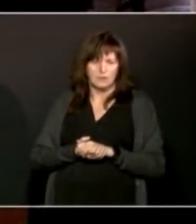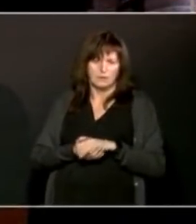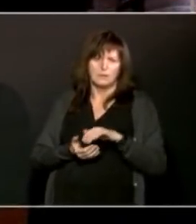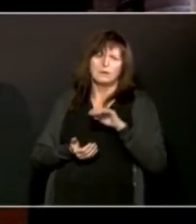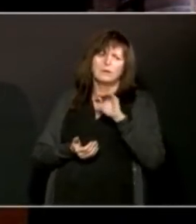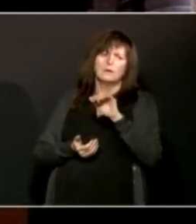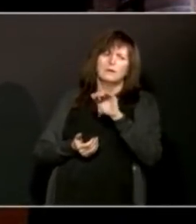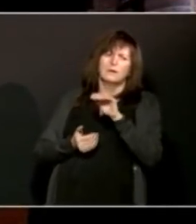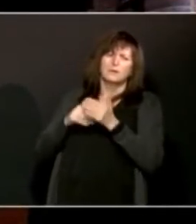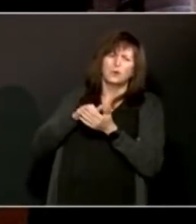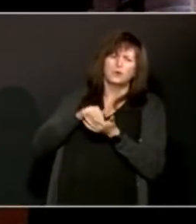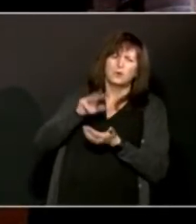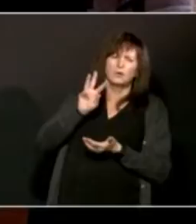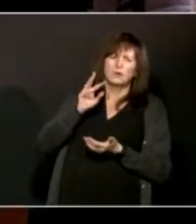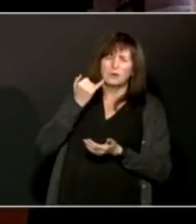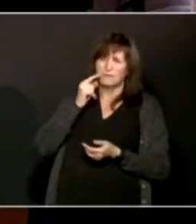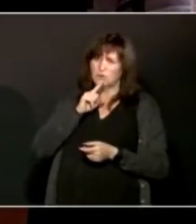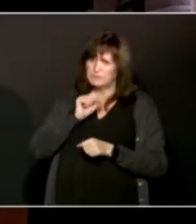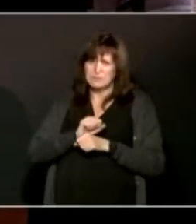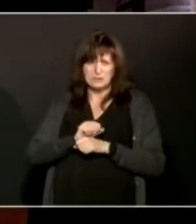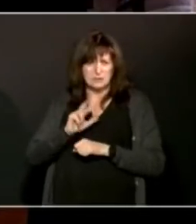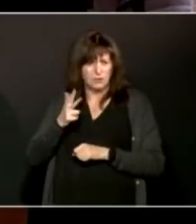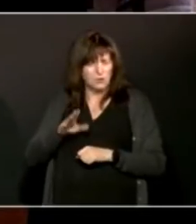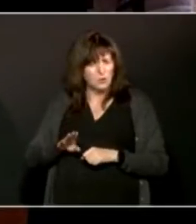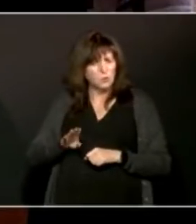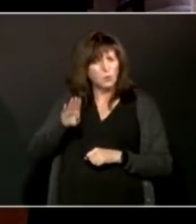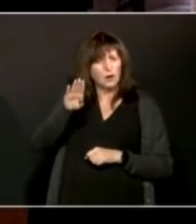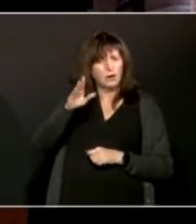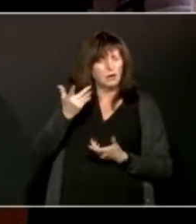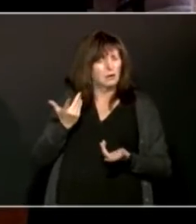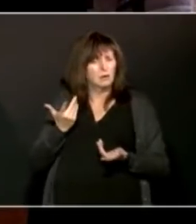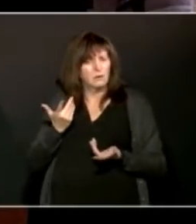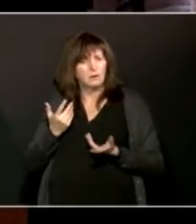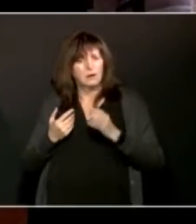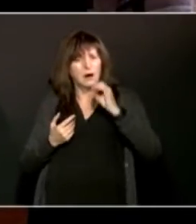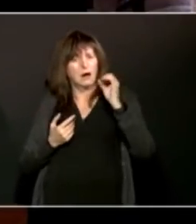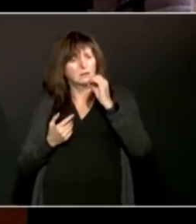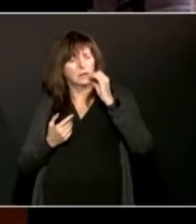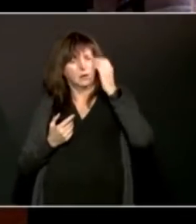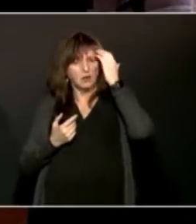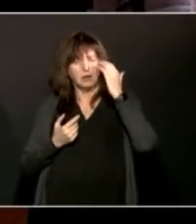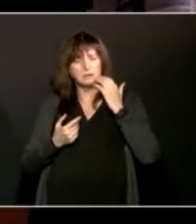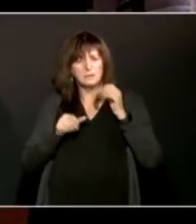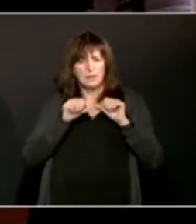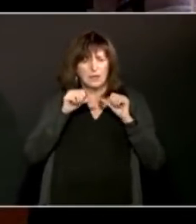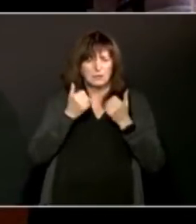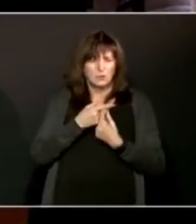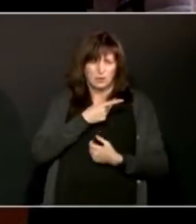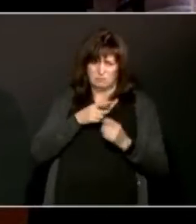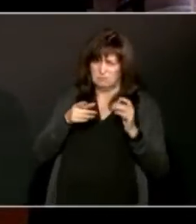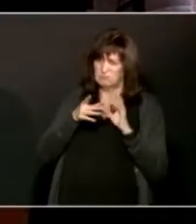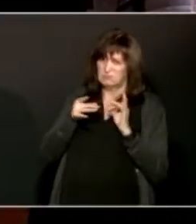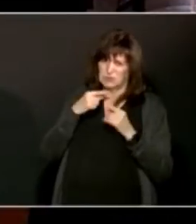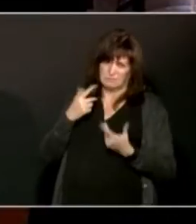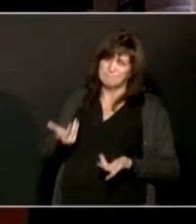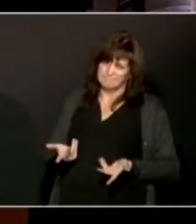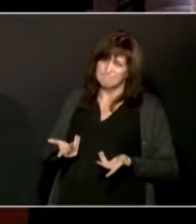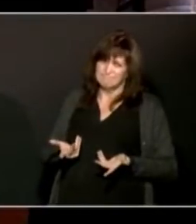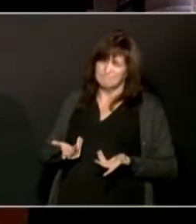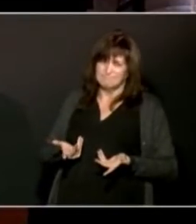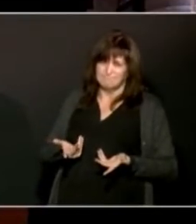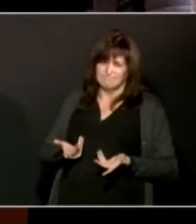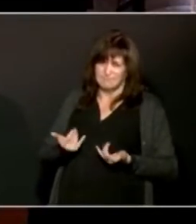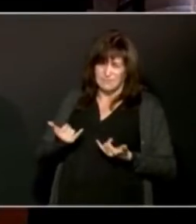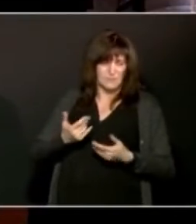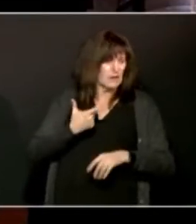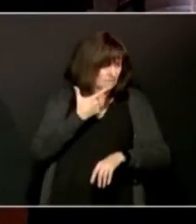as the Ontario Hospital Association is saying today what is that going to mean for our vaccine rollout? I mean, what could the implications